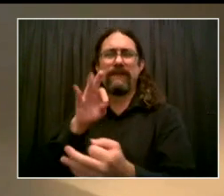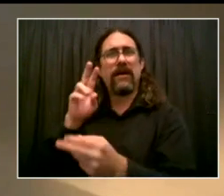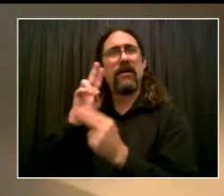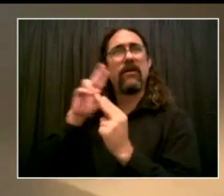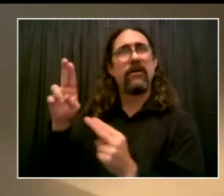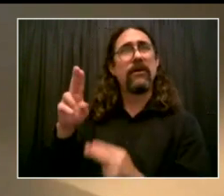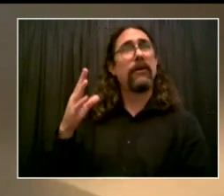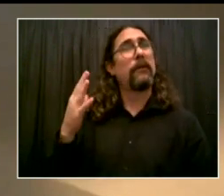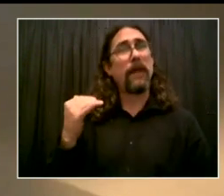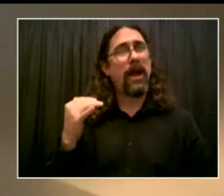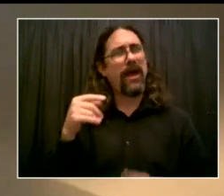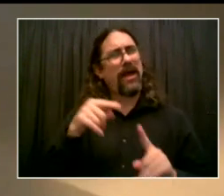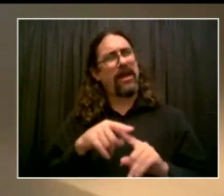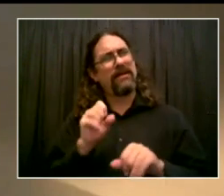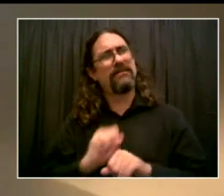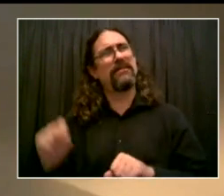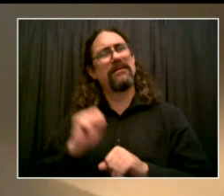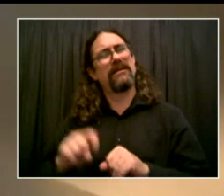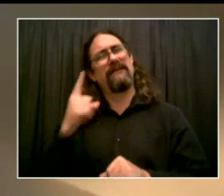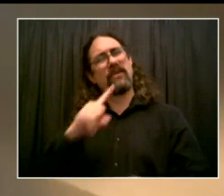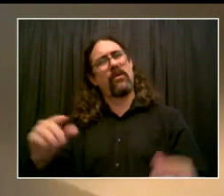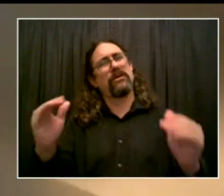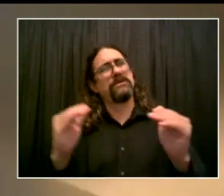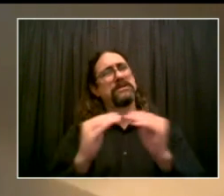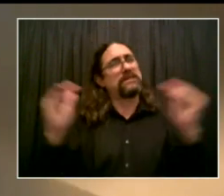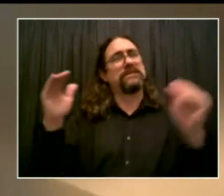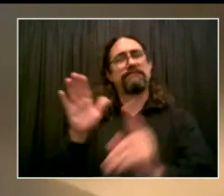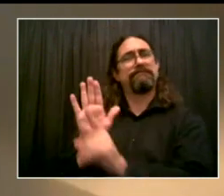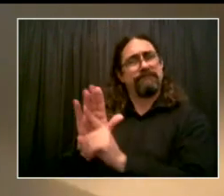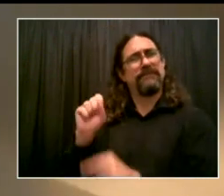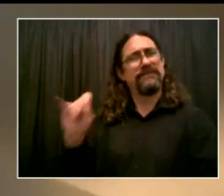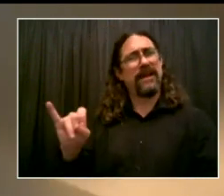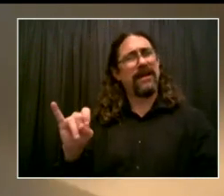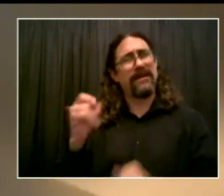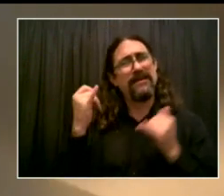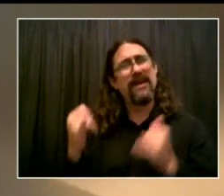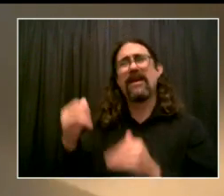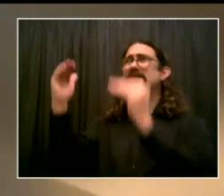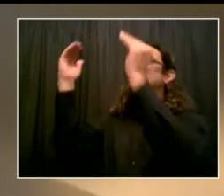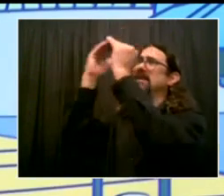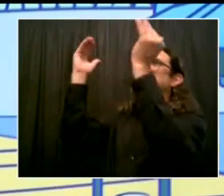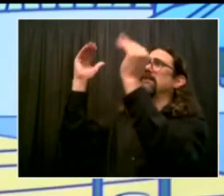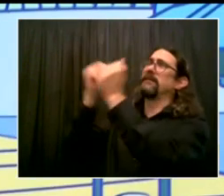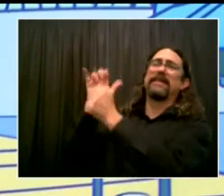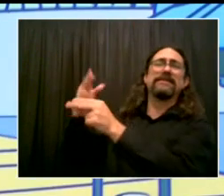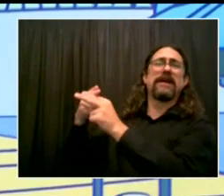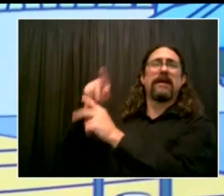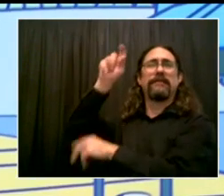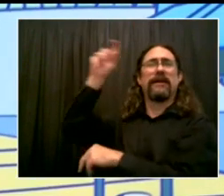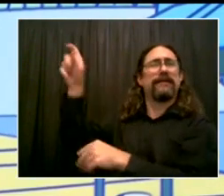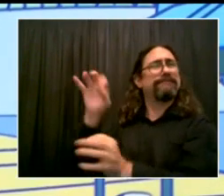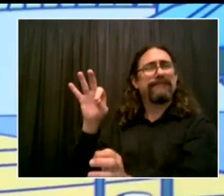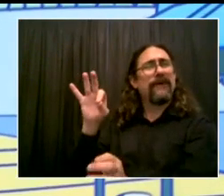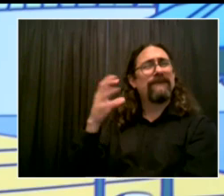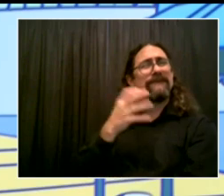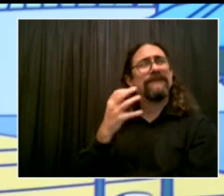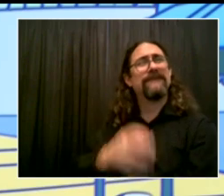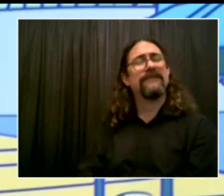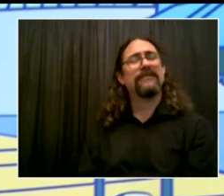Bill Murphy. Thanks again, Mr. Mayor. Thank you so much, Assemblymember, and now we're going to turn to the always,